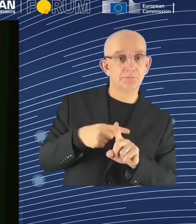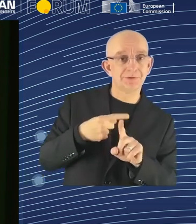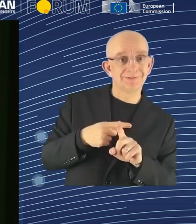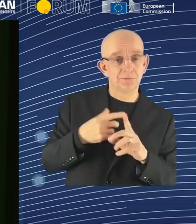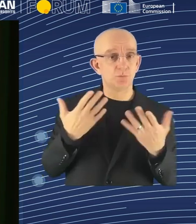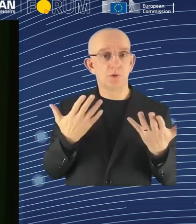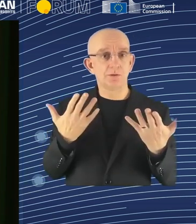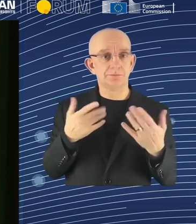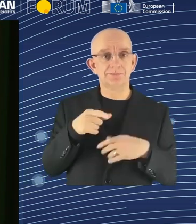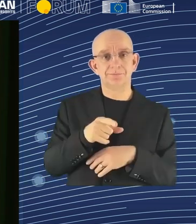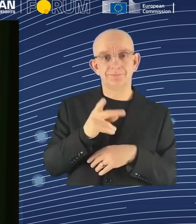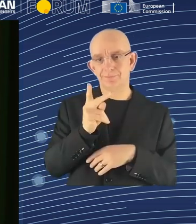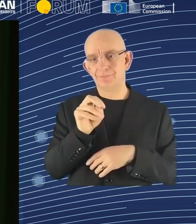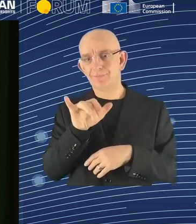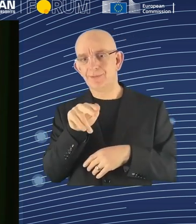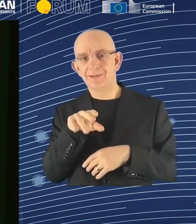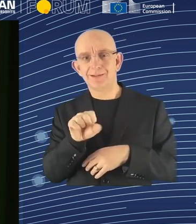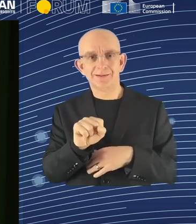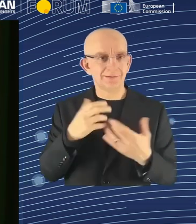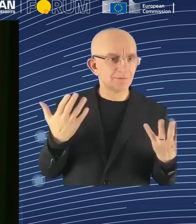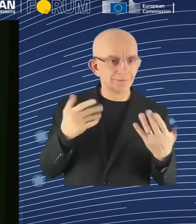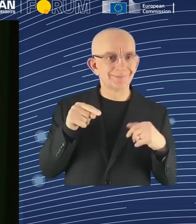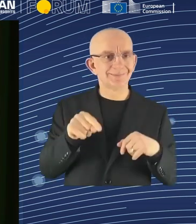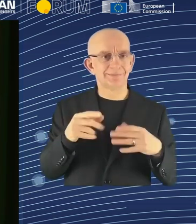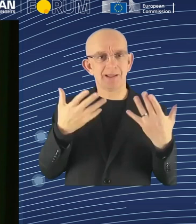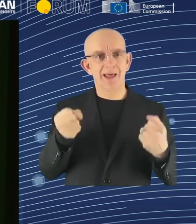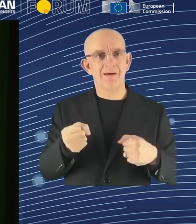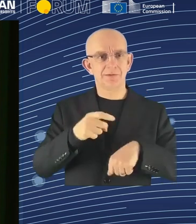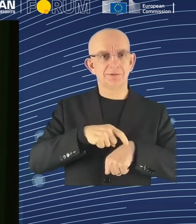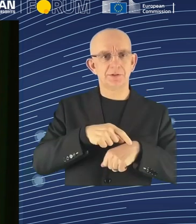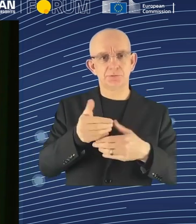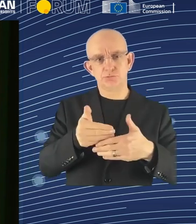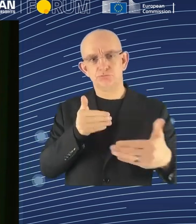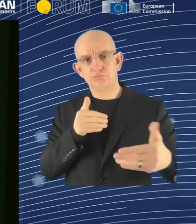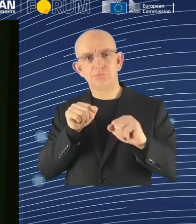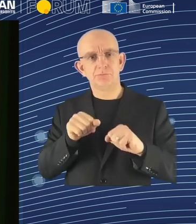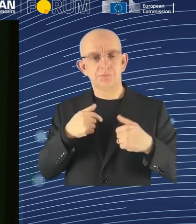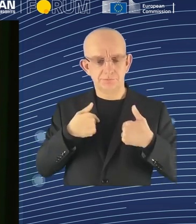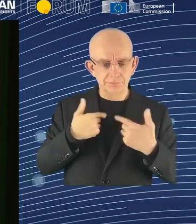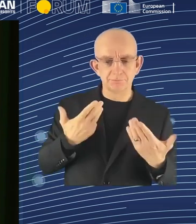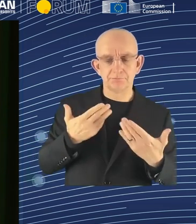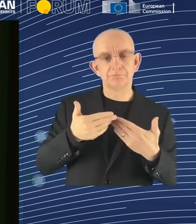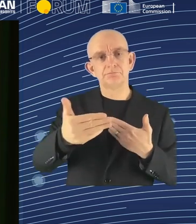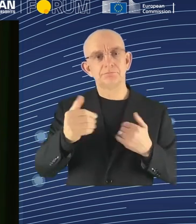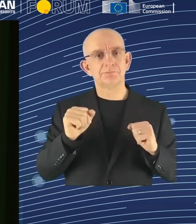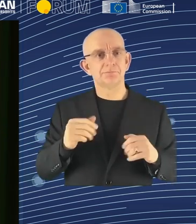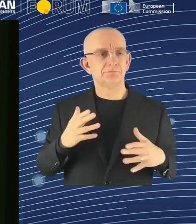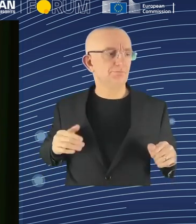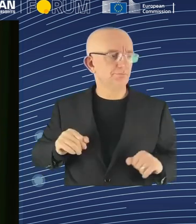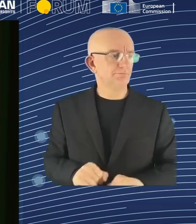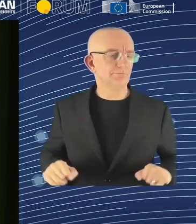be, to take care of ourselves and to have cultural activities. That was some time ago.